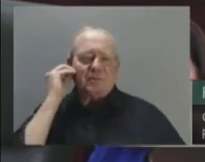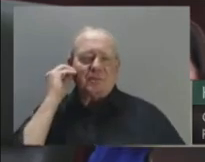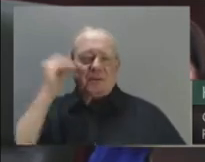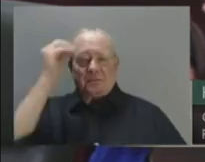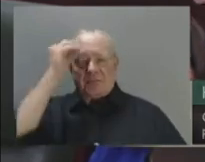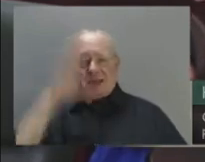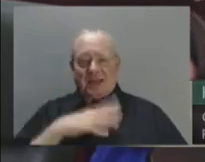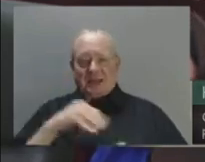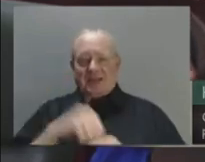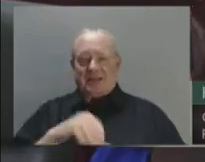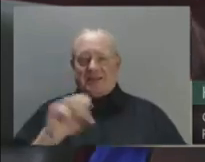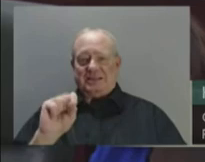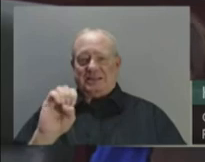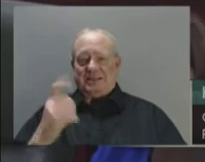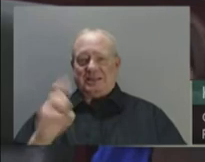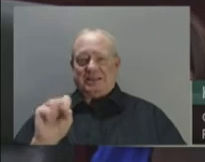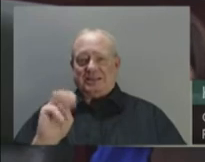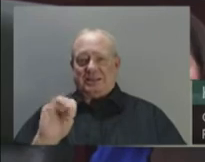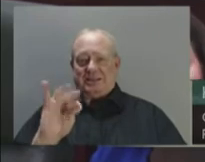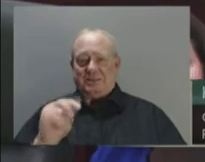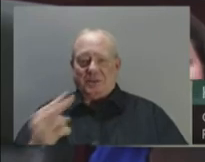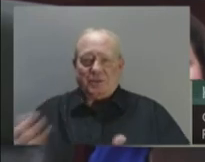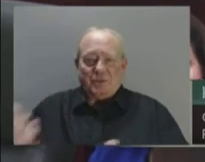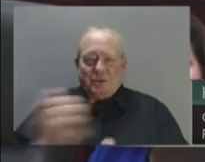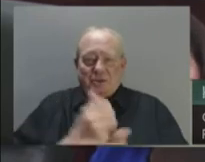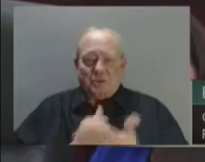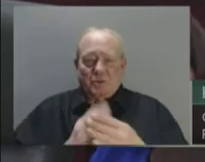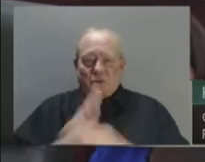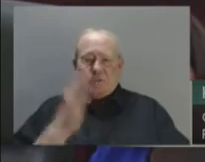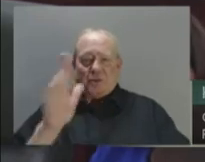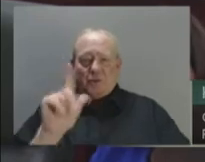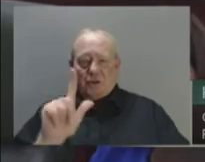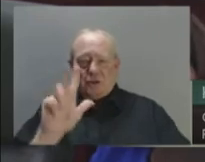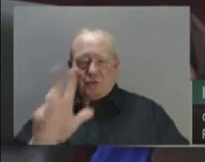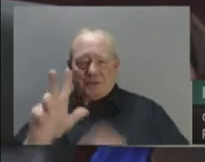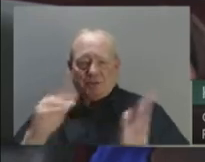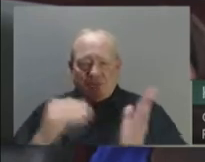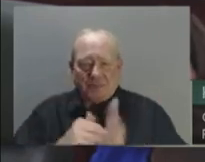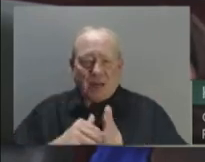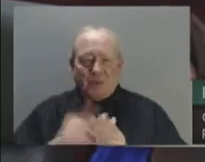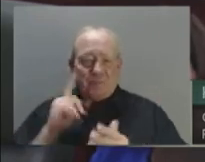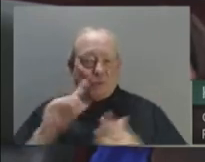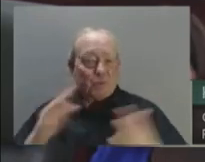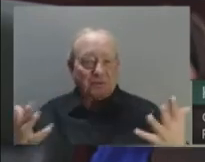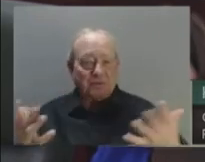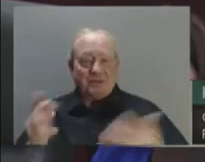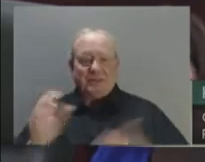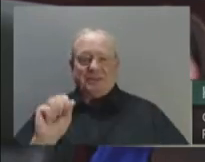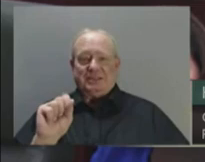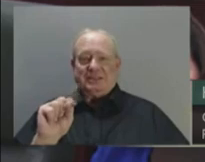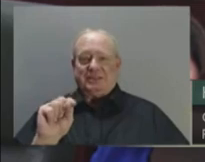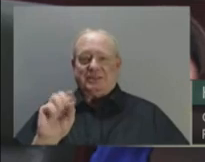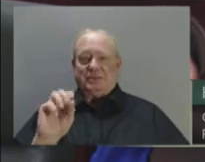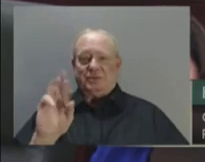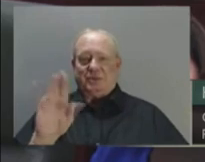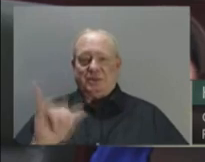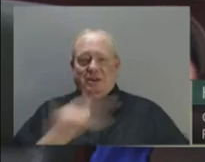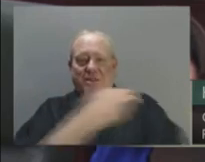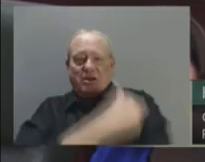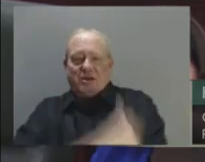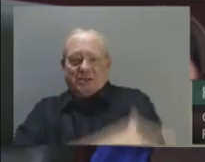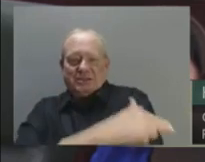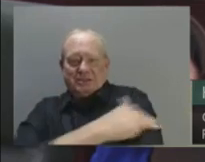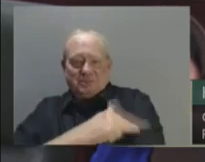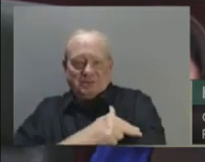Stollery Children's Hospital. Or 11-year-old Kennedy Bruno, who started her own t-shirt design business and donated the